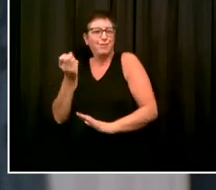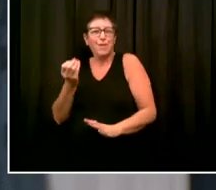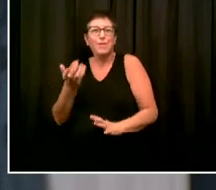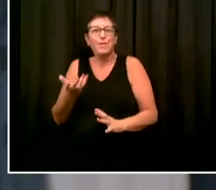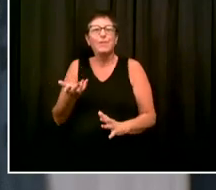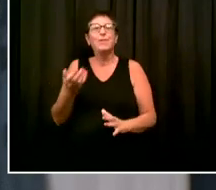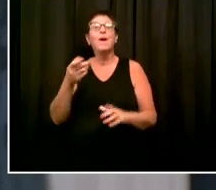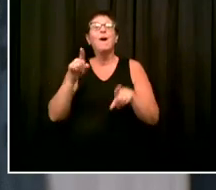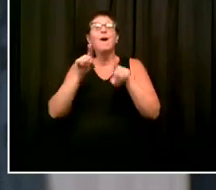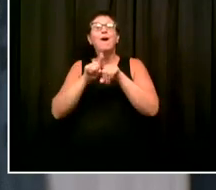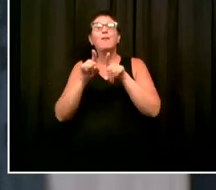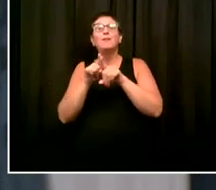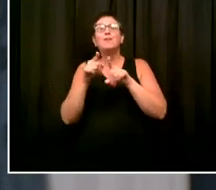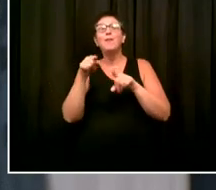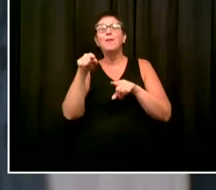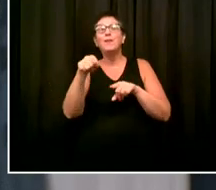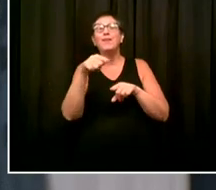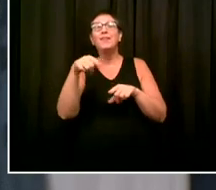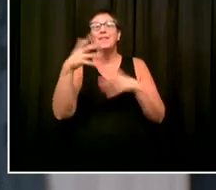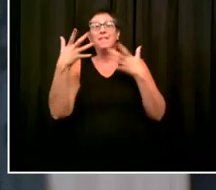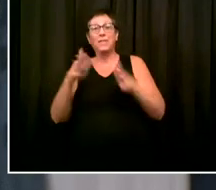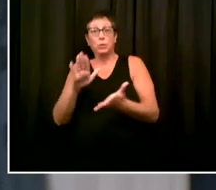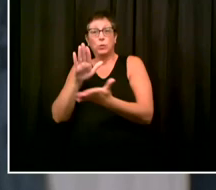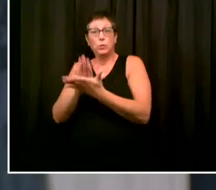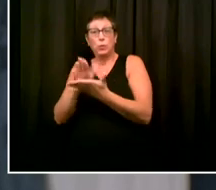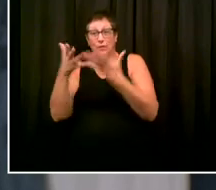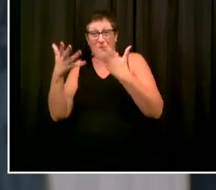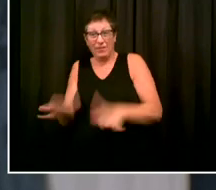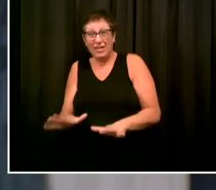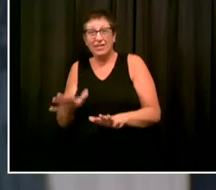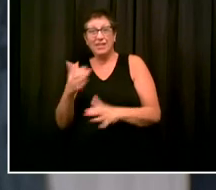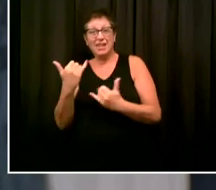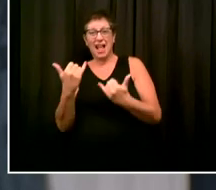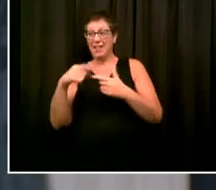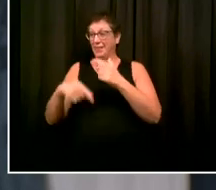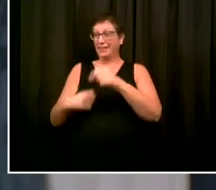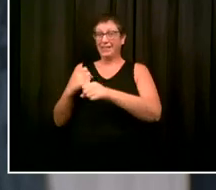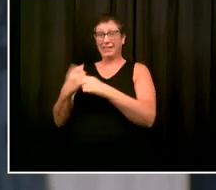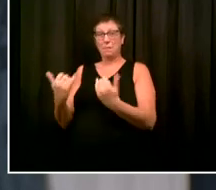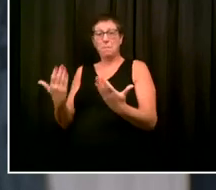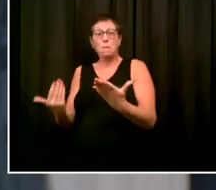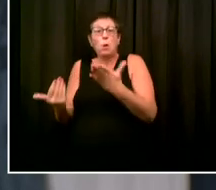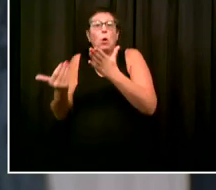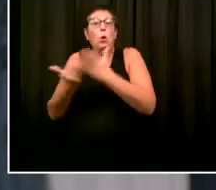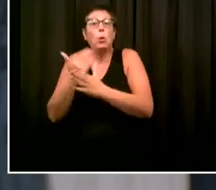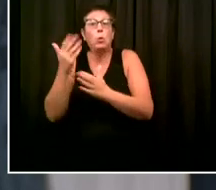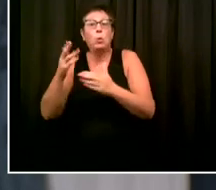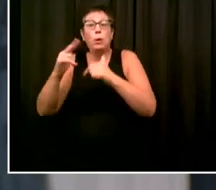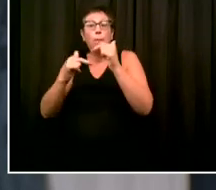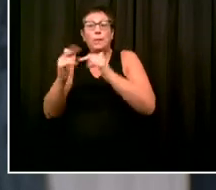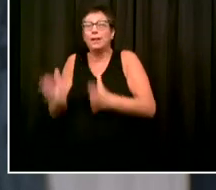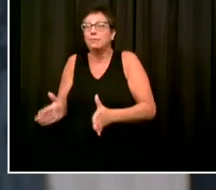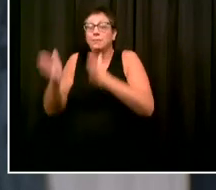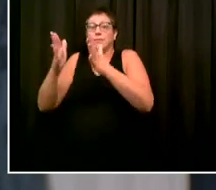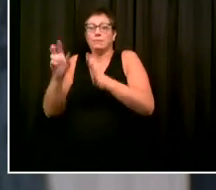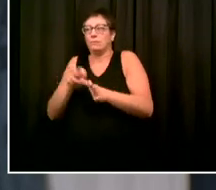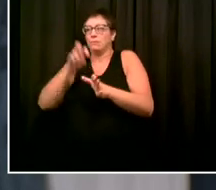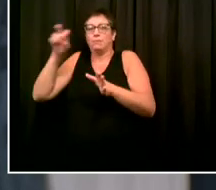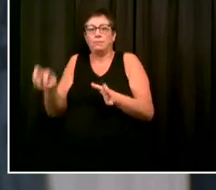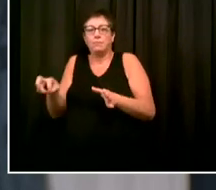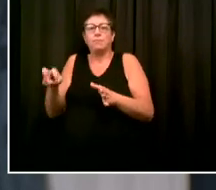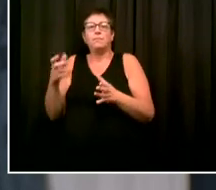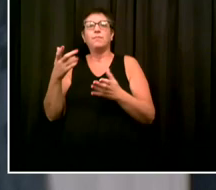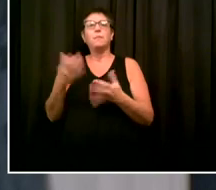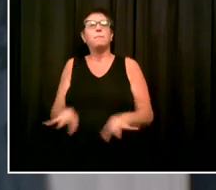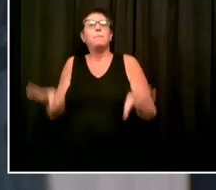school year. That's traumatic for children. So the ability to be able to not only talk about that but to be able to work through those